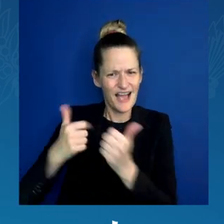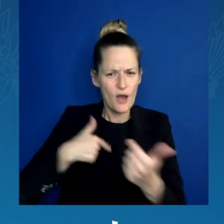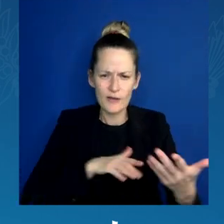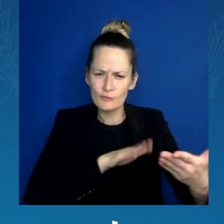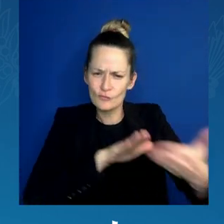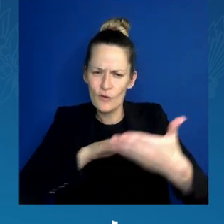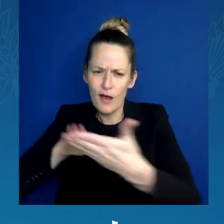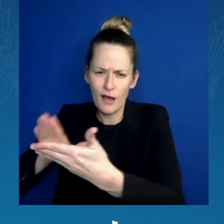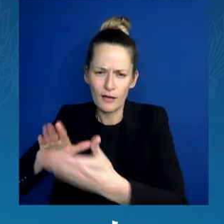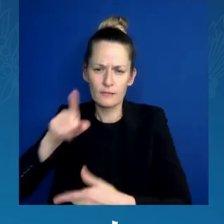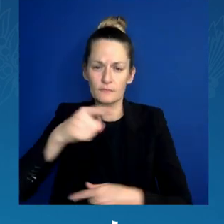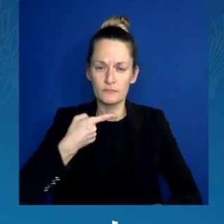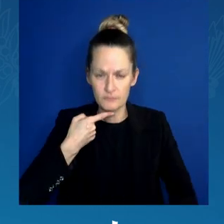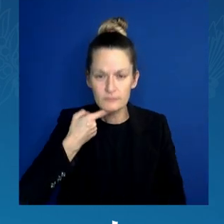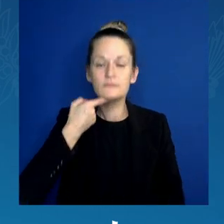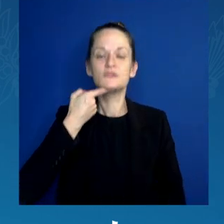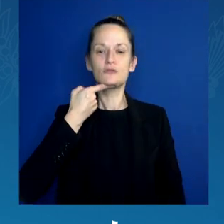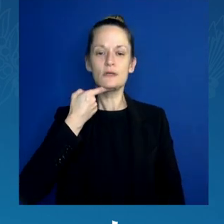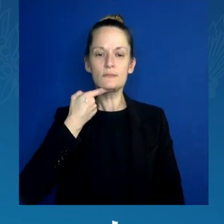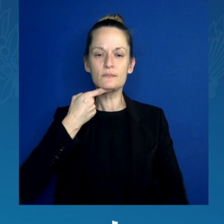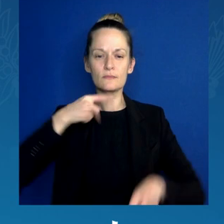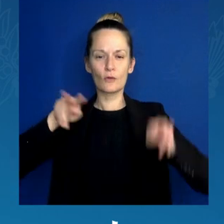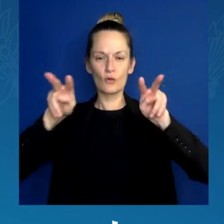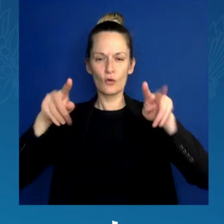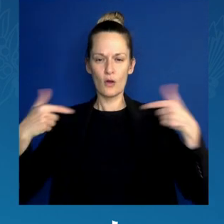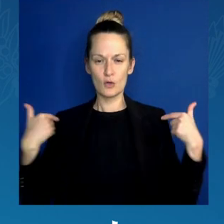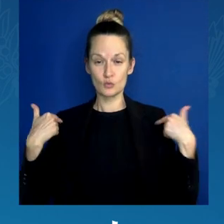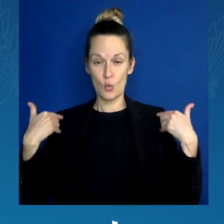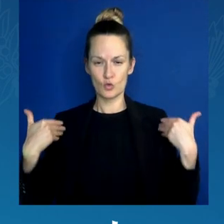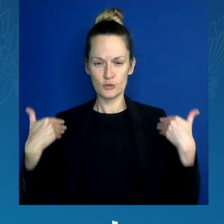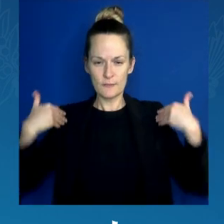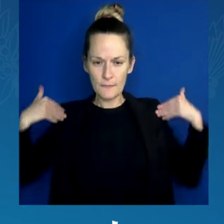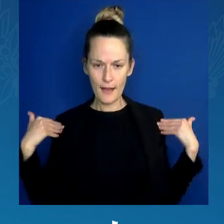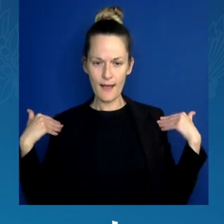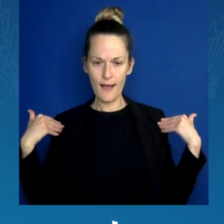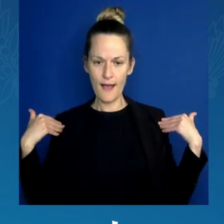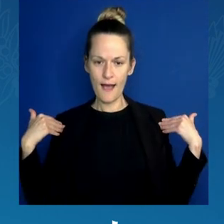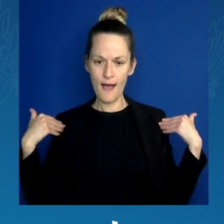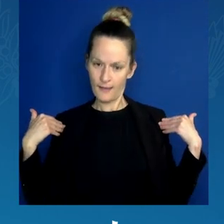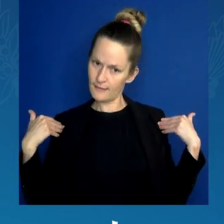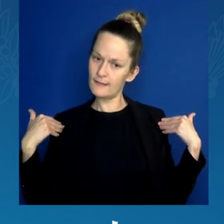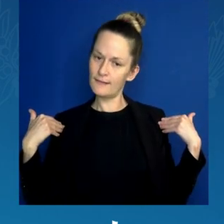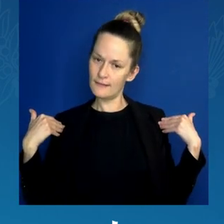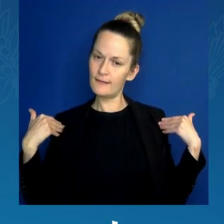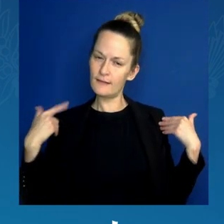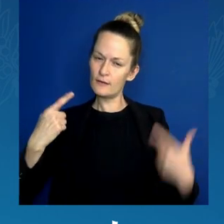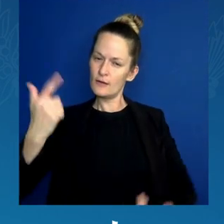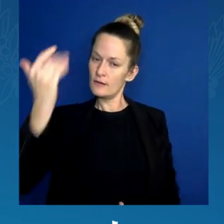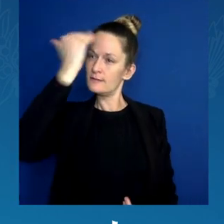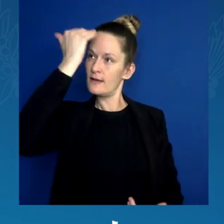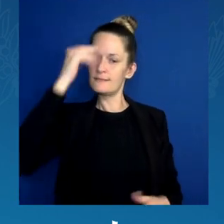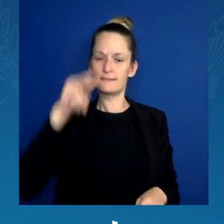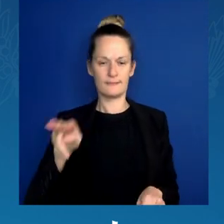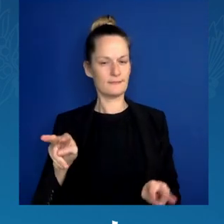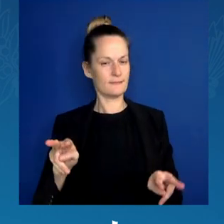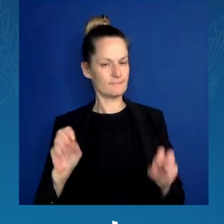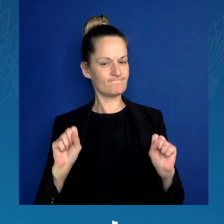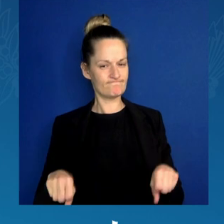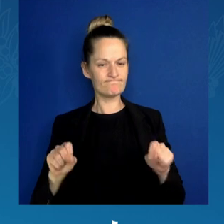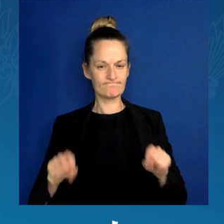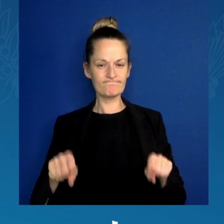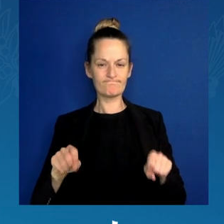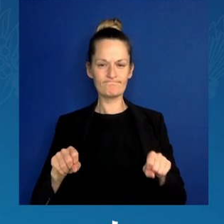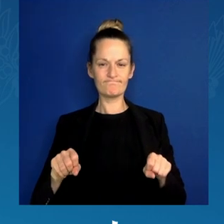shoulders back, knowing that we are counting on you, that we applaud you.